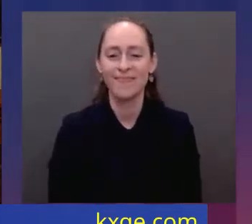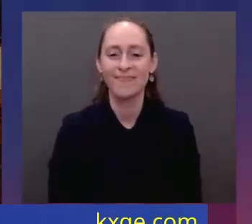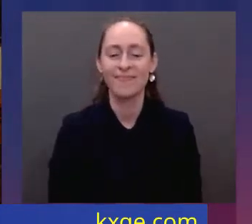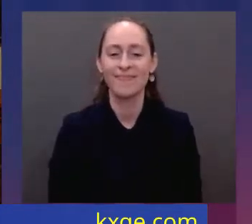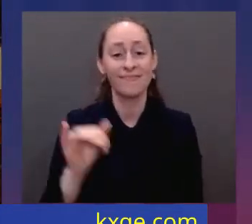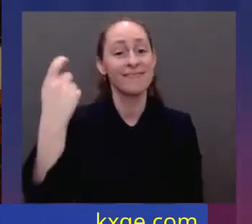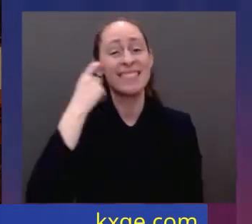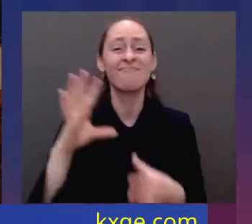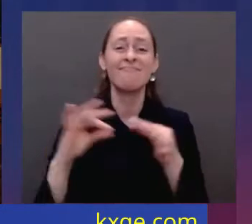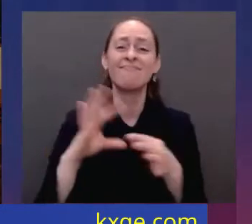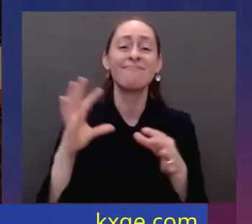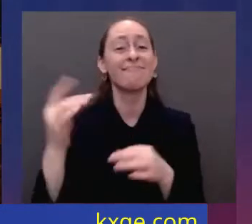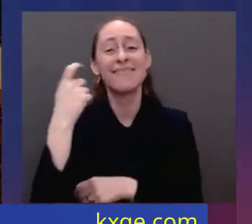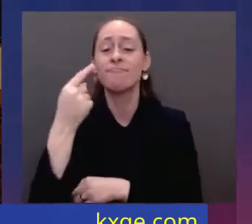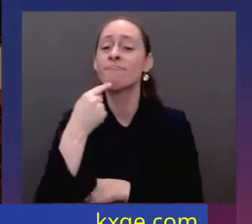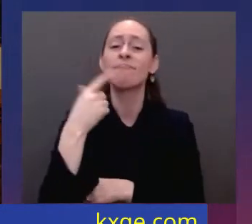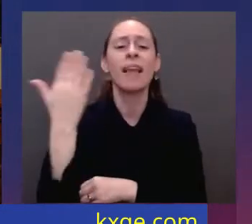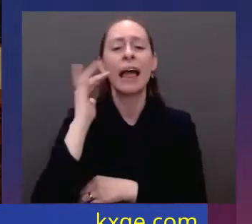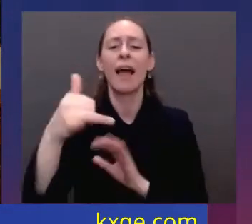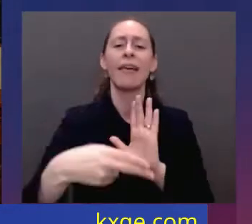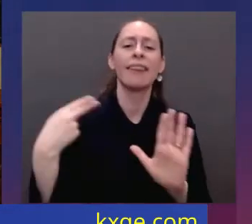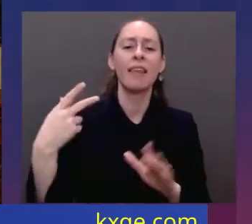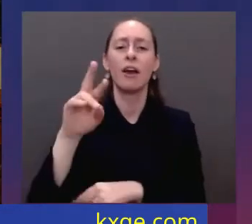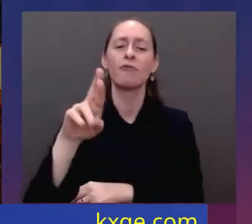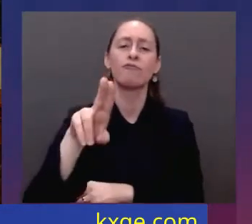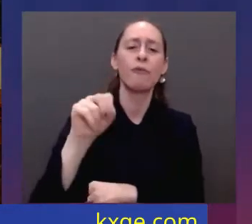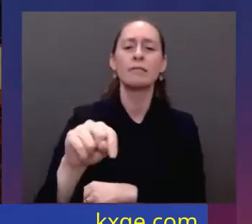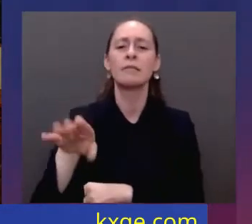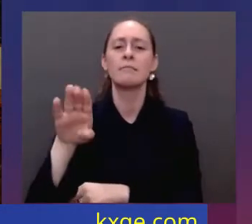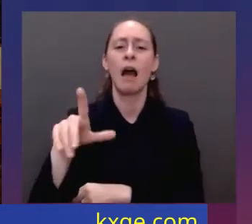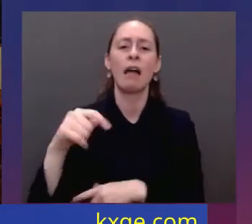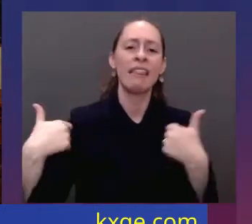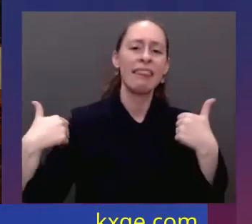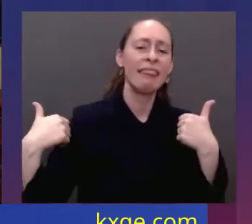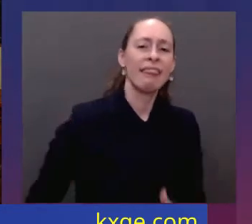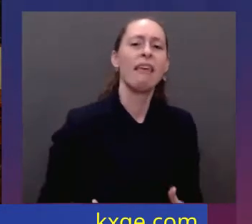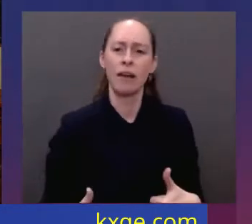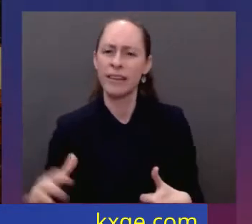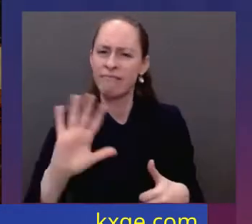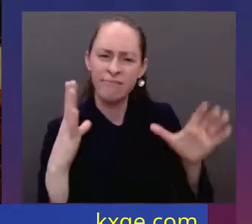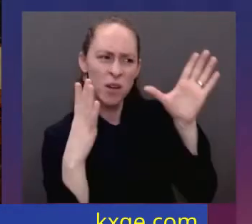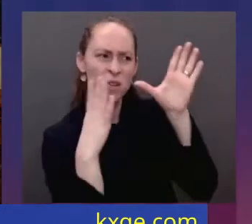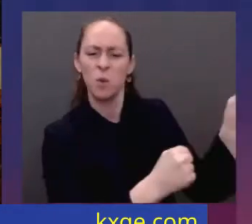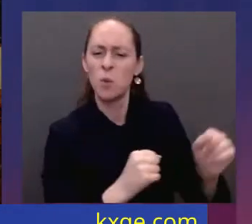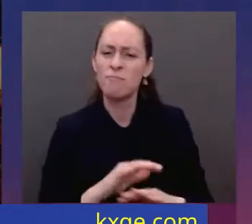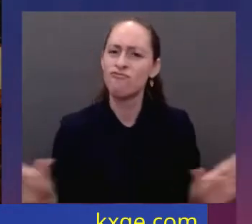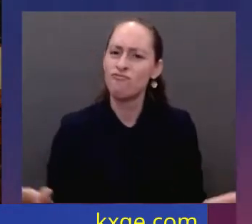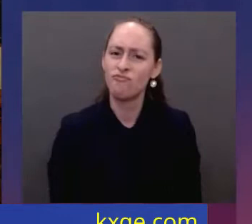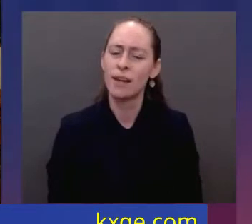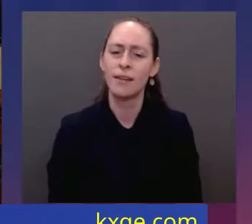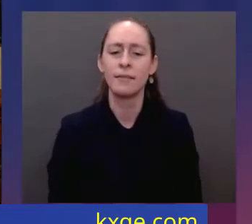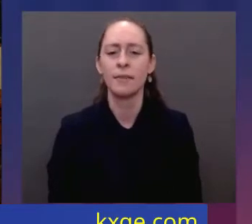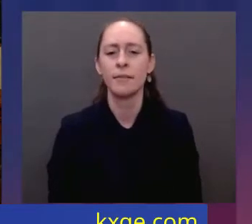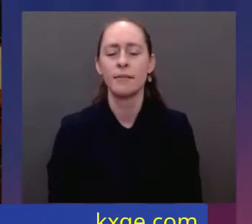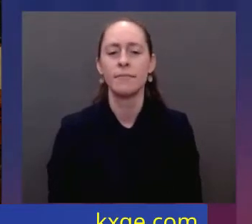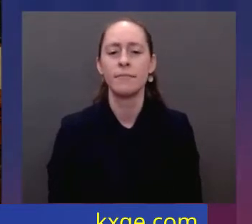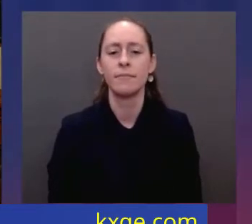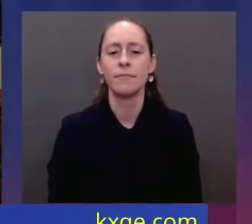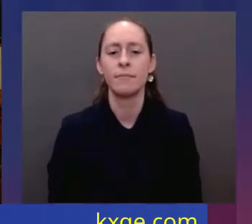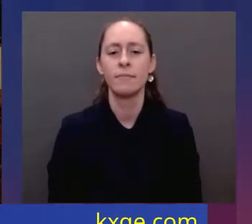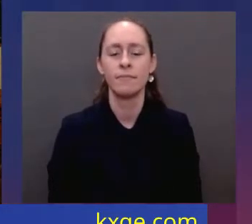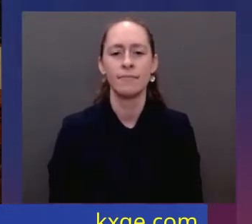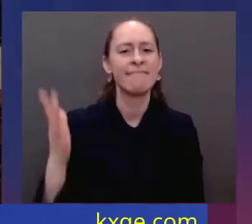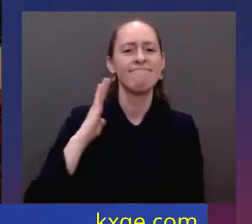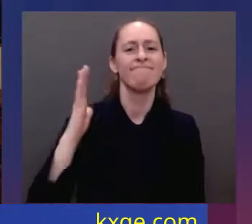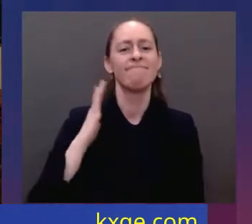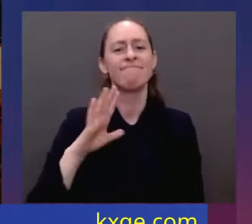the label Rust Belt. It's time to see what used to be called a Rust Belt become the home